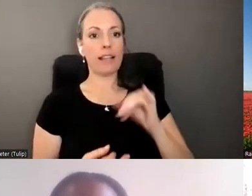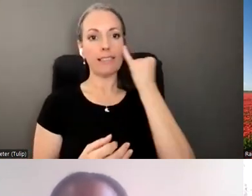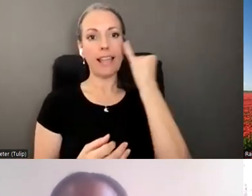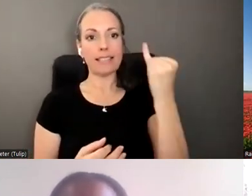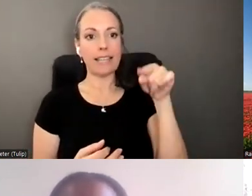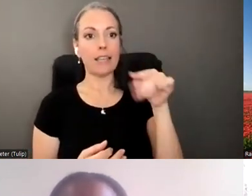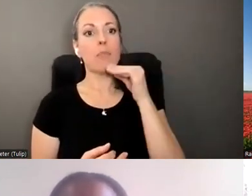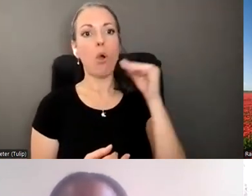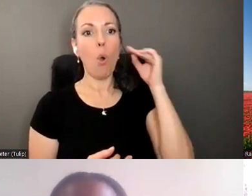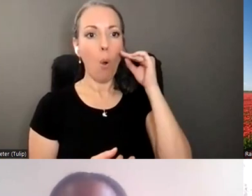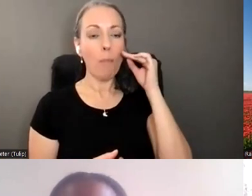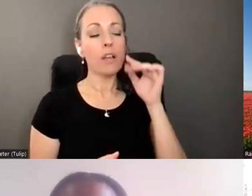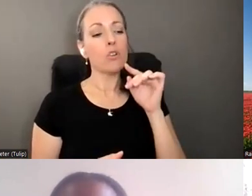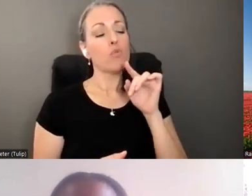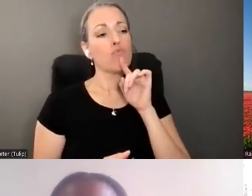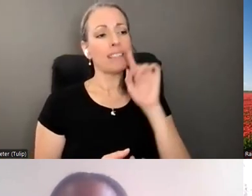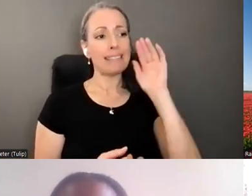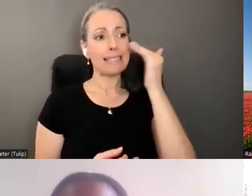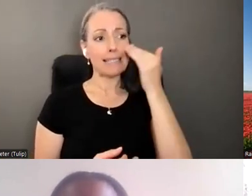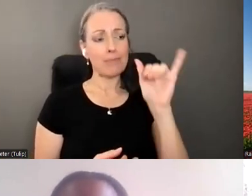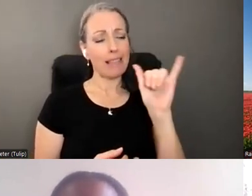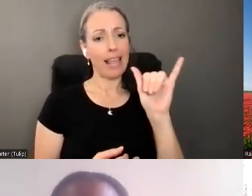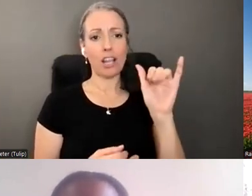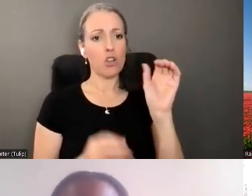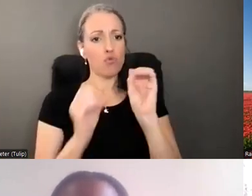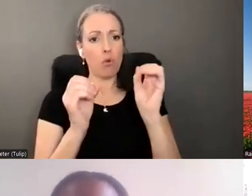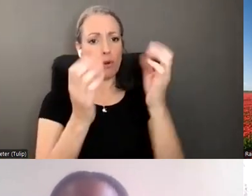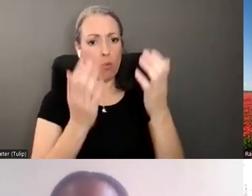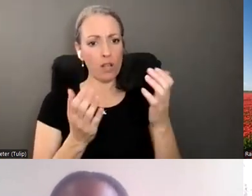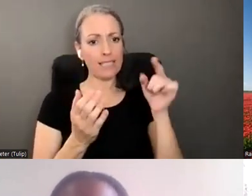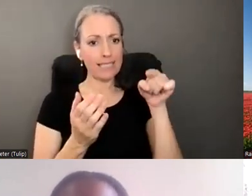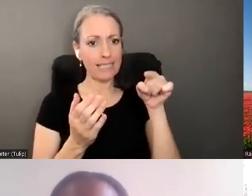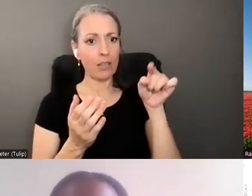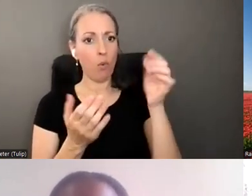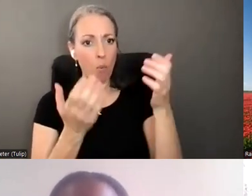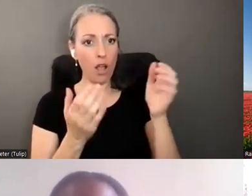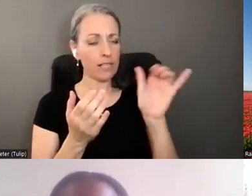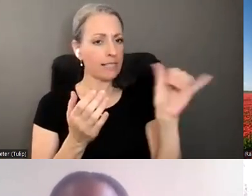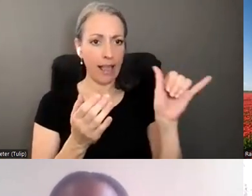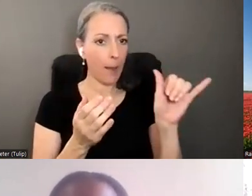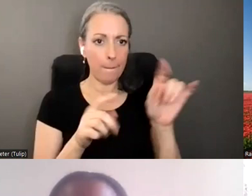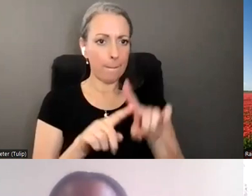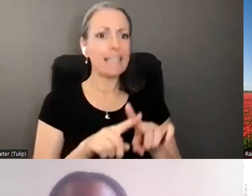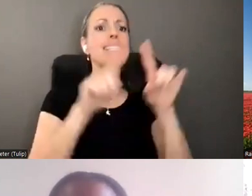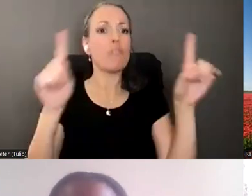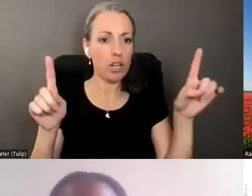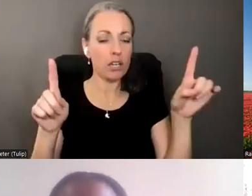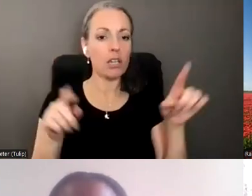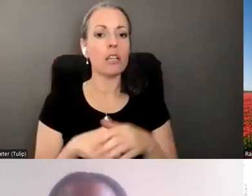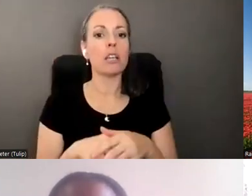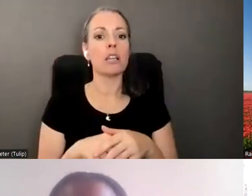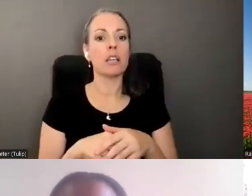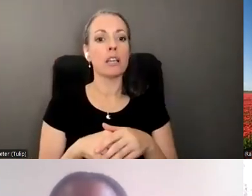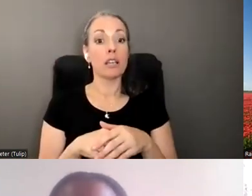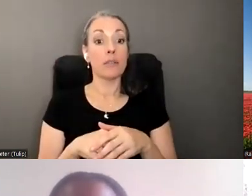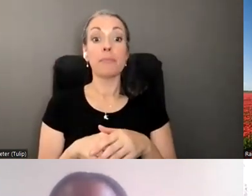nobody is asking what he wants or if anything can be done to helping live her home safely. And